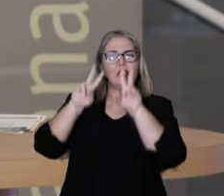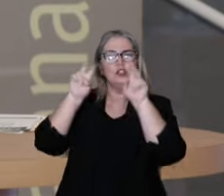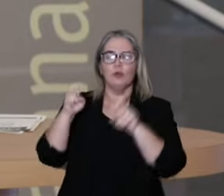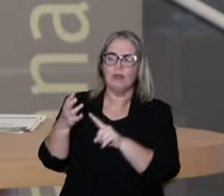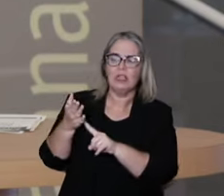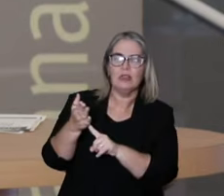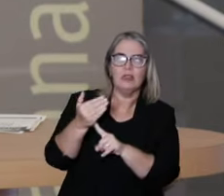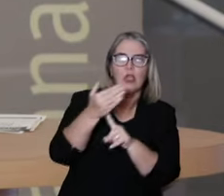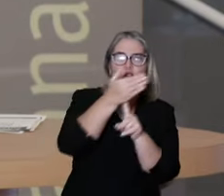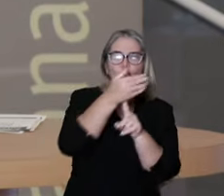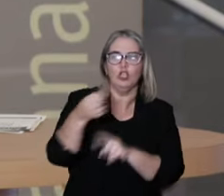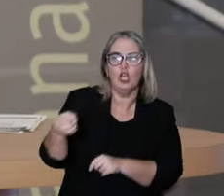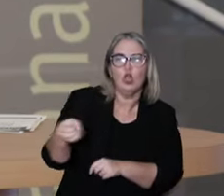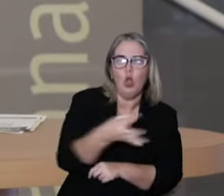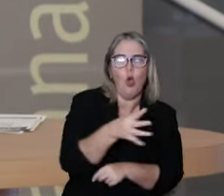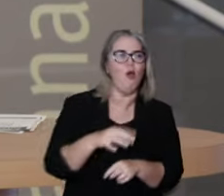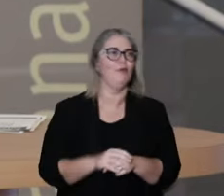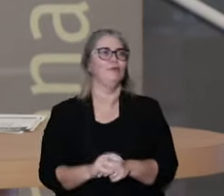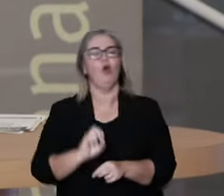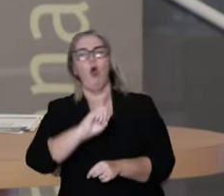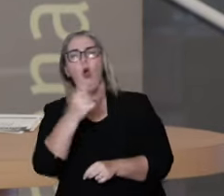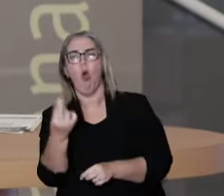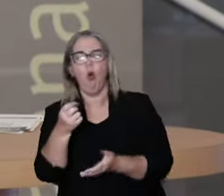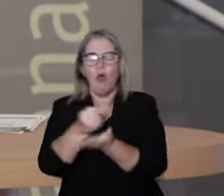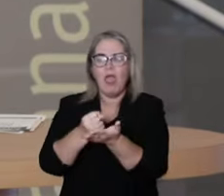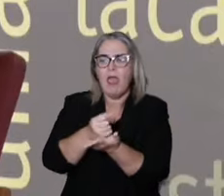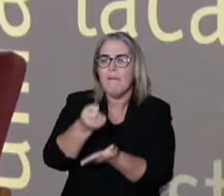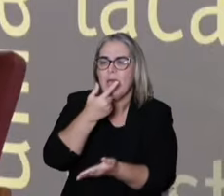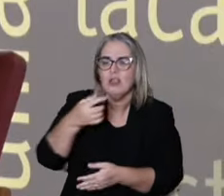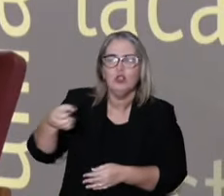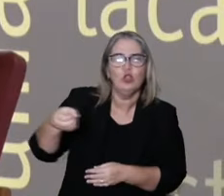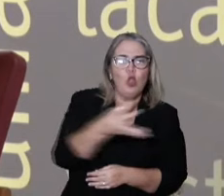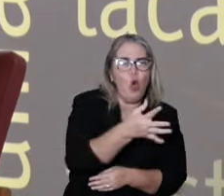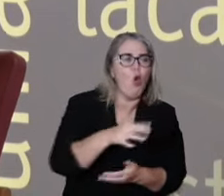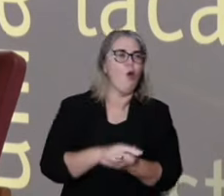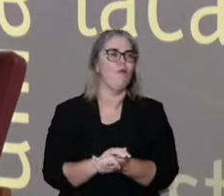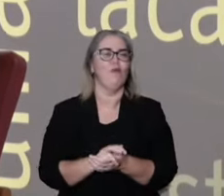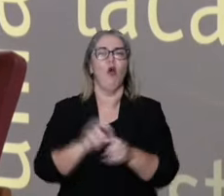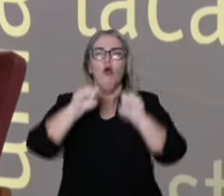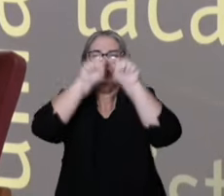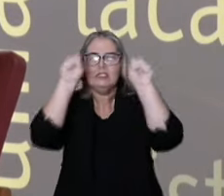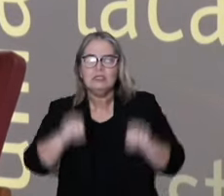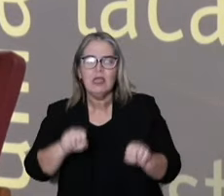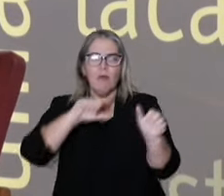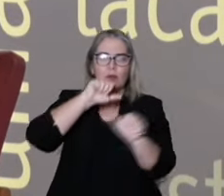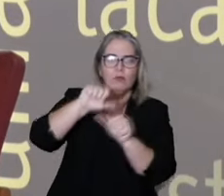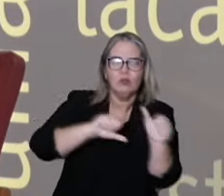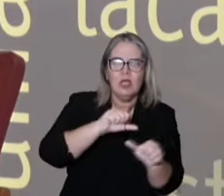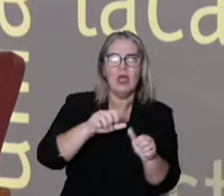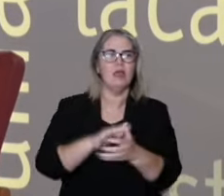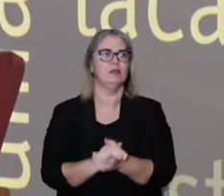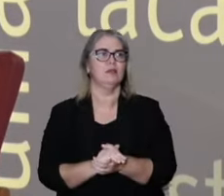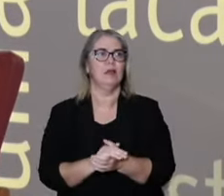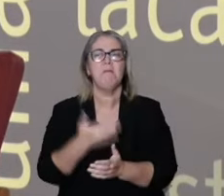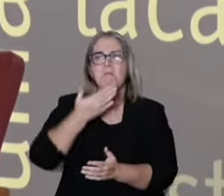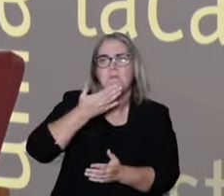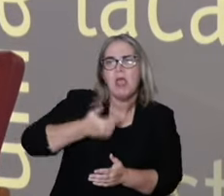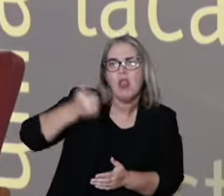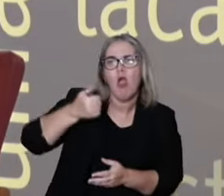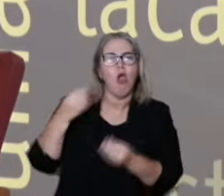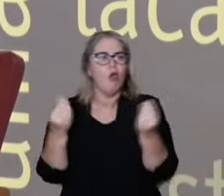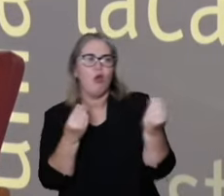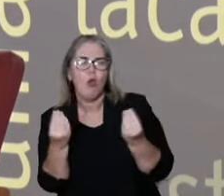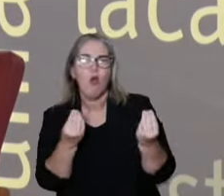talk about new technology, every time we talk about new medication, any changes in the system, any improvements,